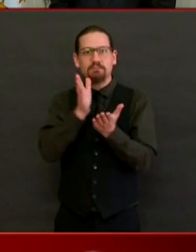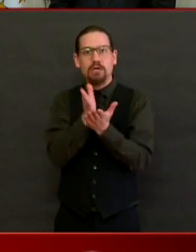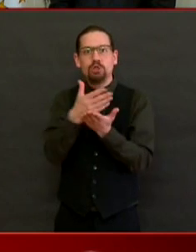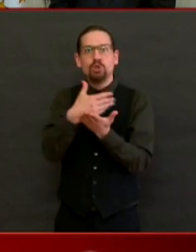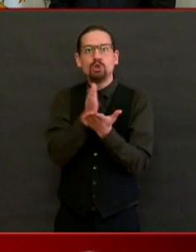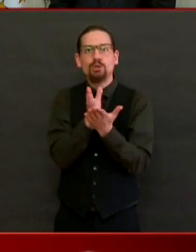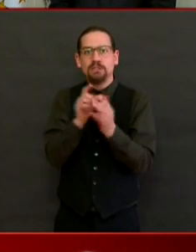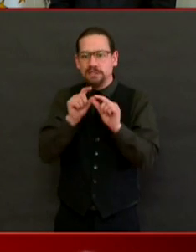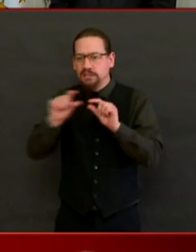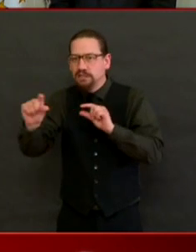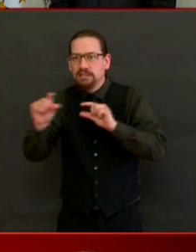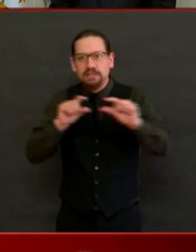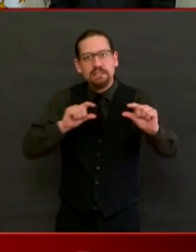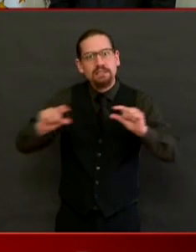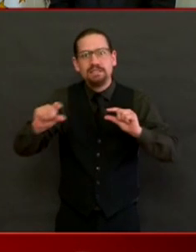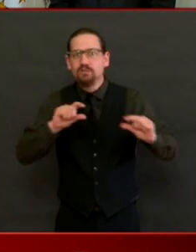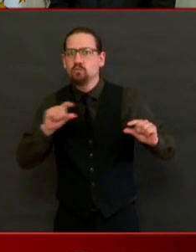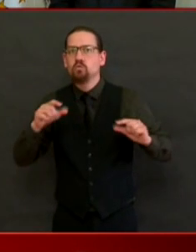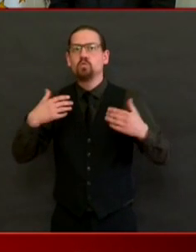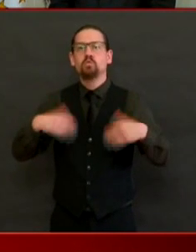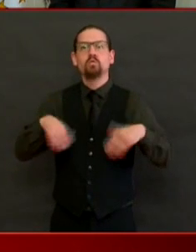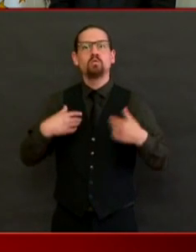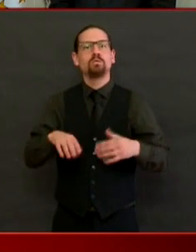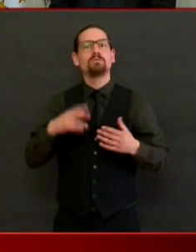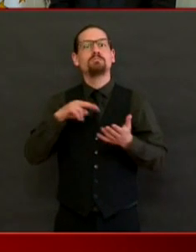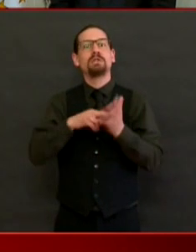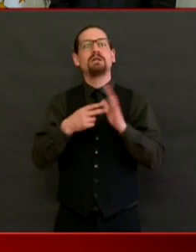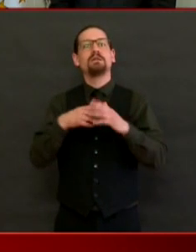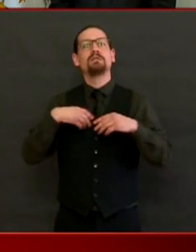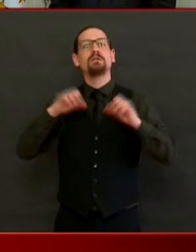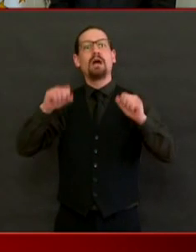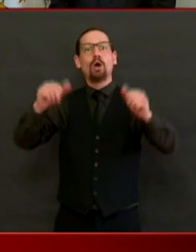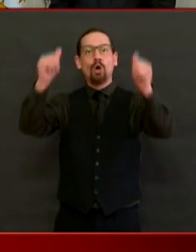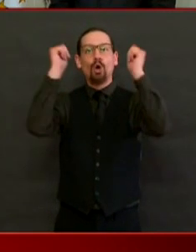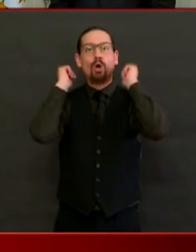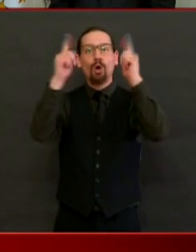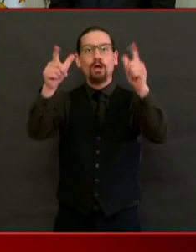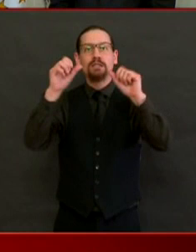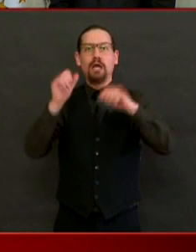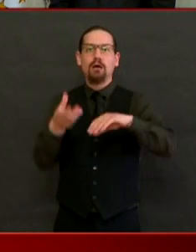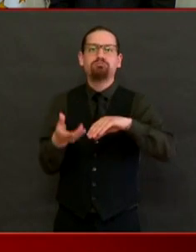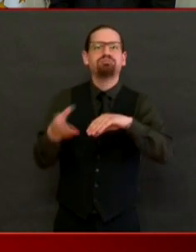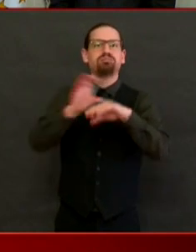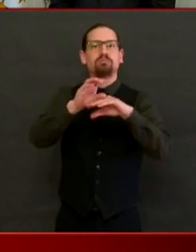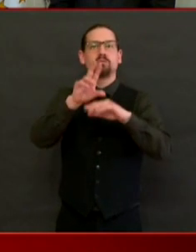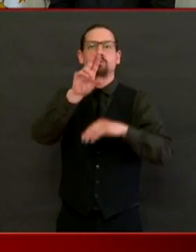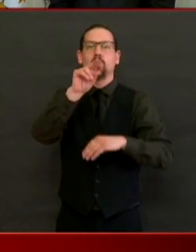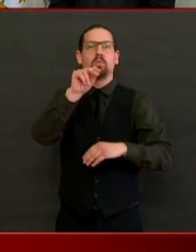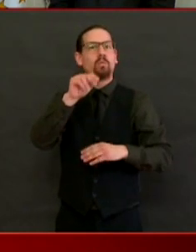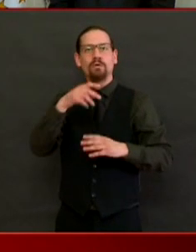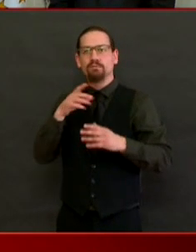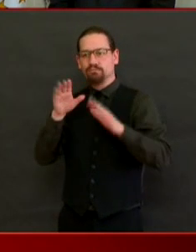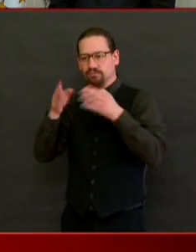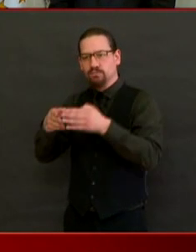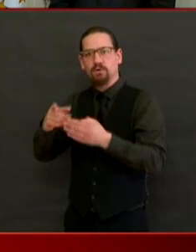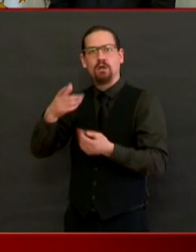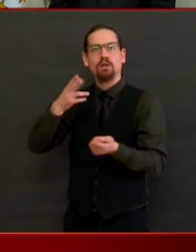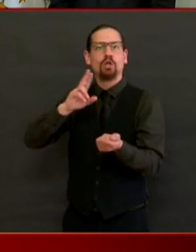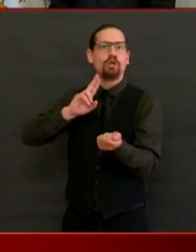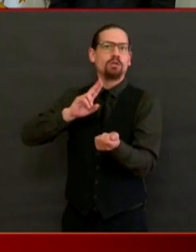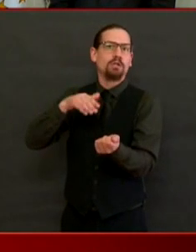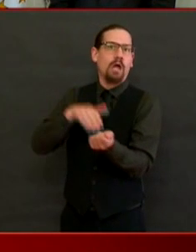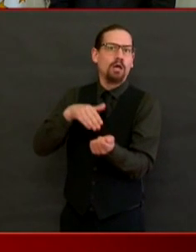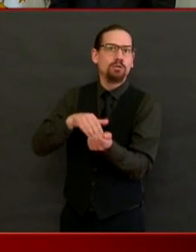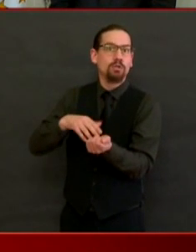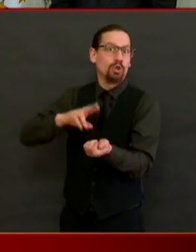very targeted, and to make sure that, frankly, we have enough healthcare workers on the frontline, particularly in nursing homes and hospitals